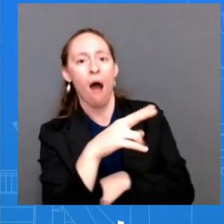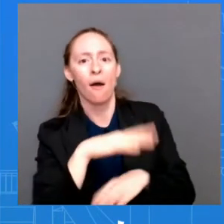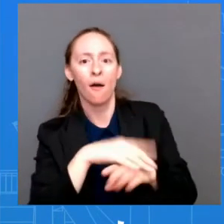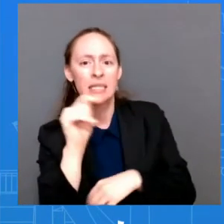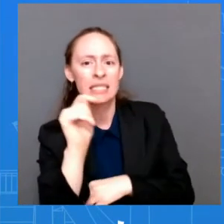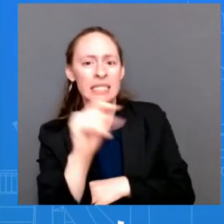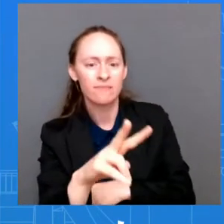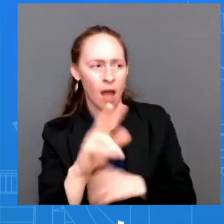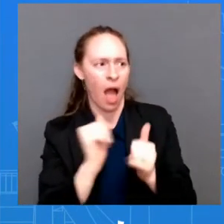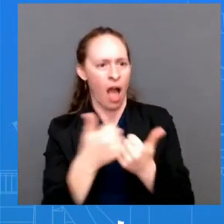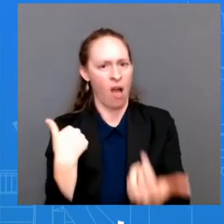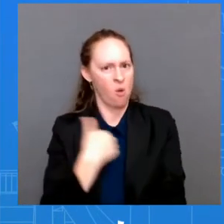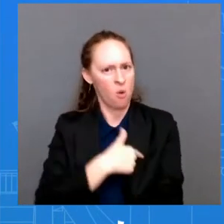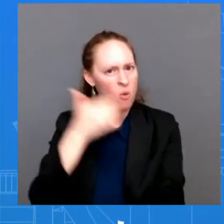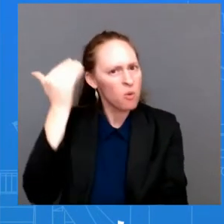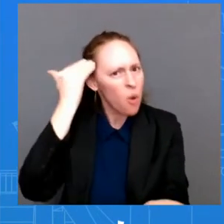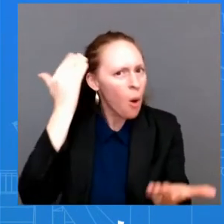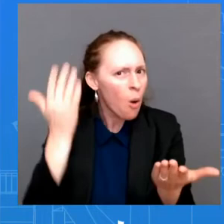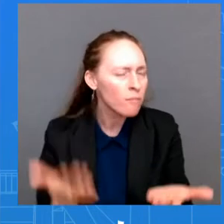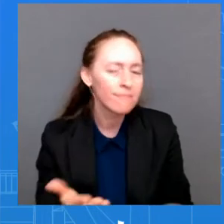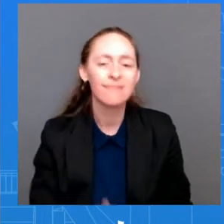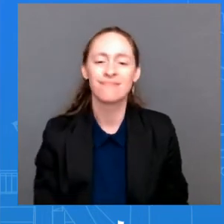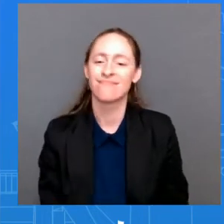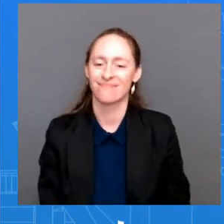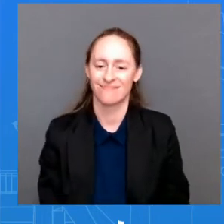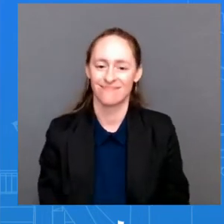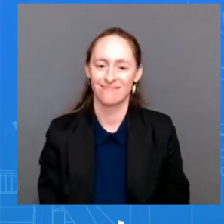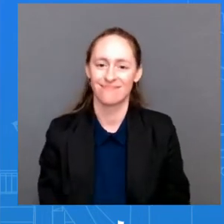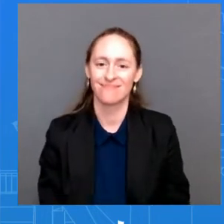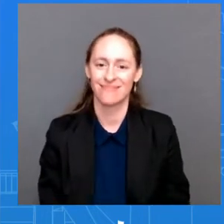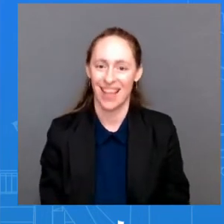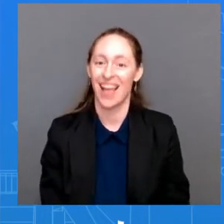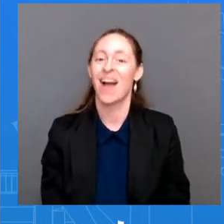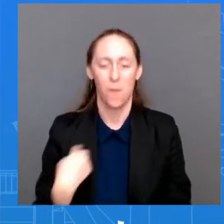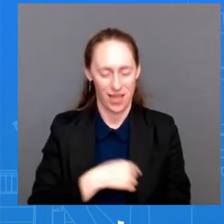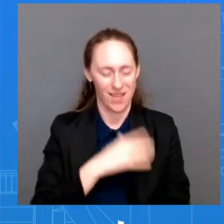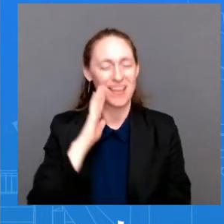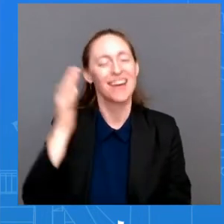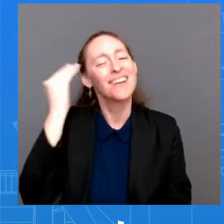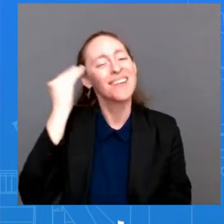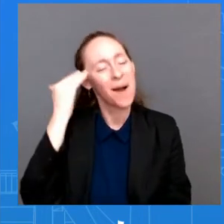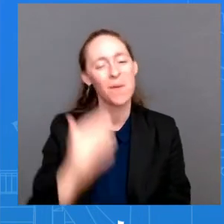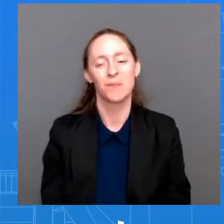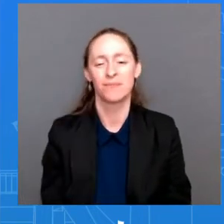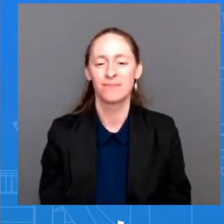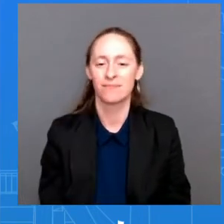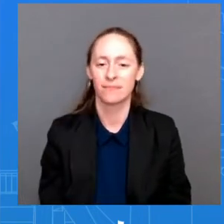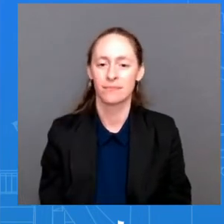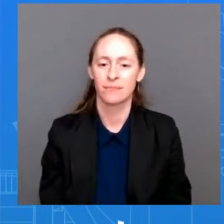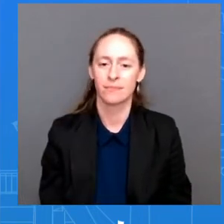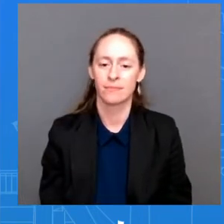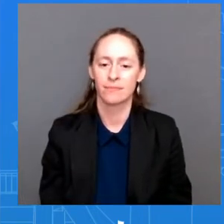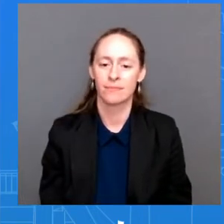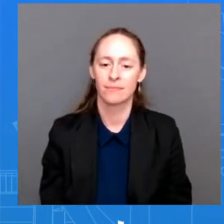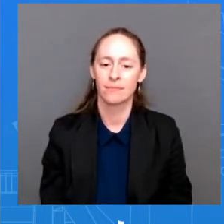military aircraft, so we'll know. All right, we're just going to do two in the back and then we got to wrap it up. Go ahead, Espy. The